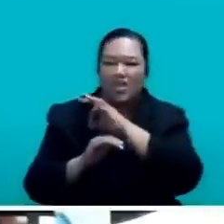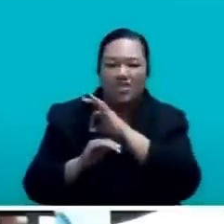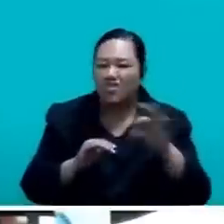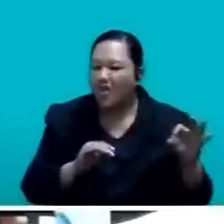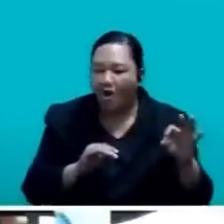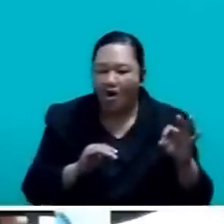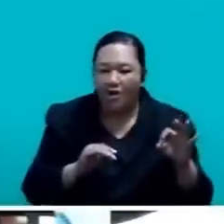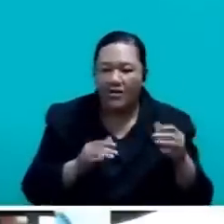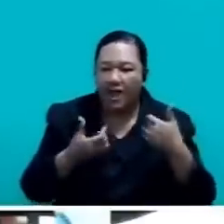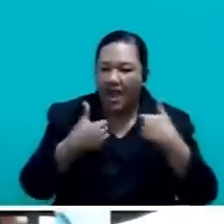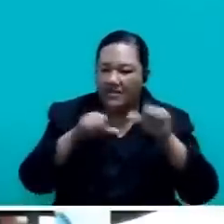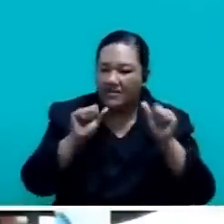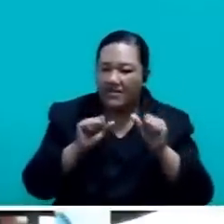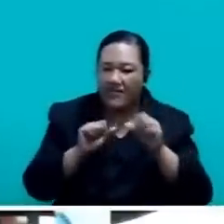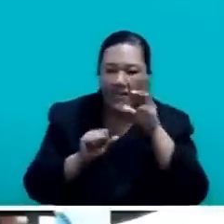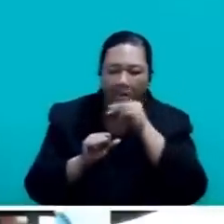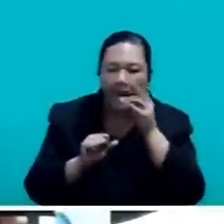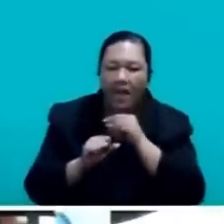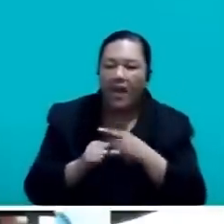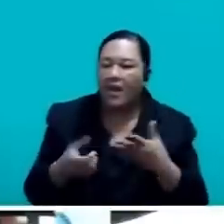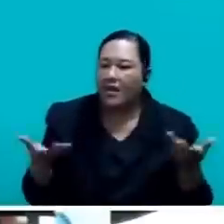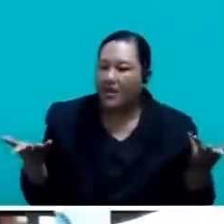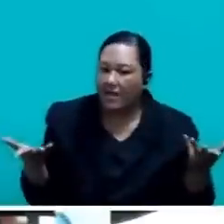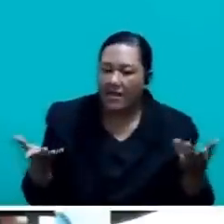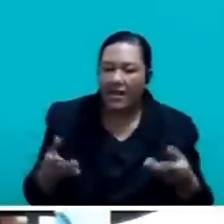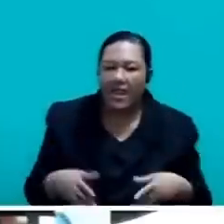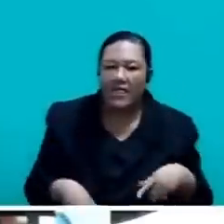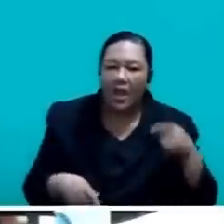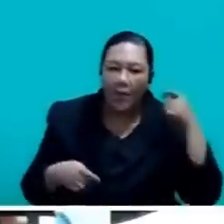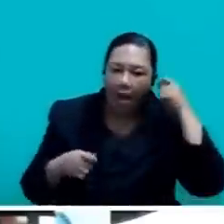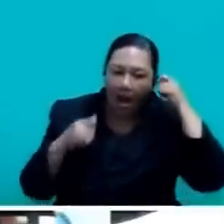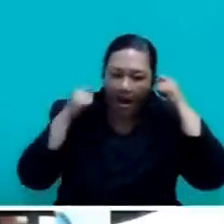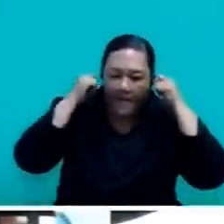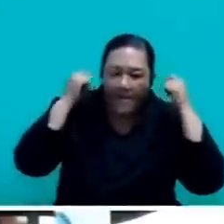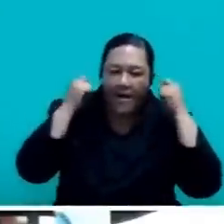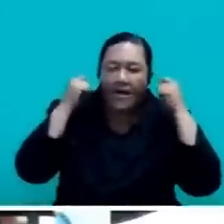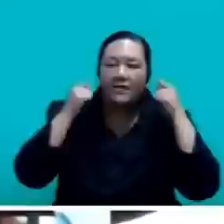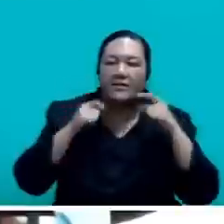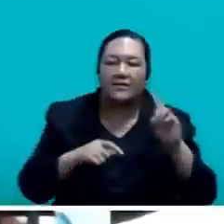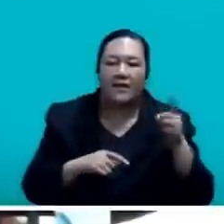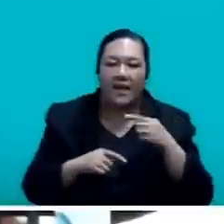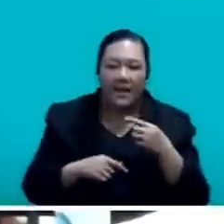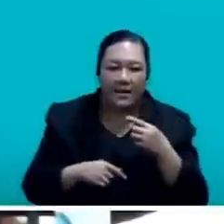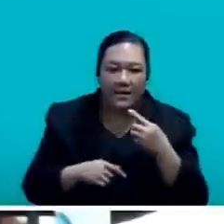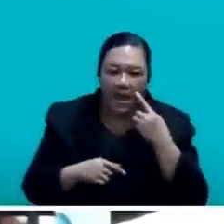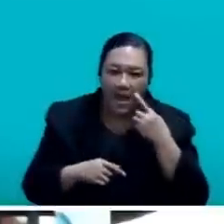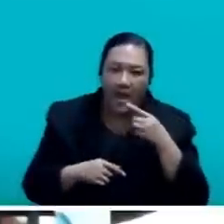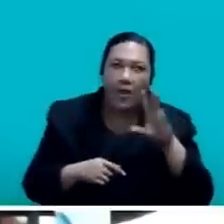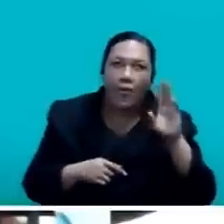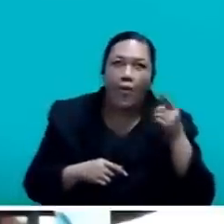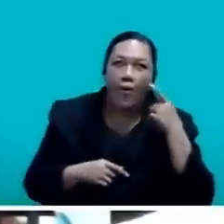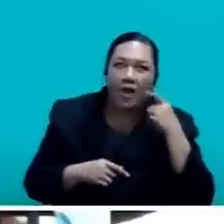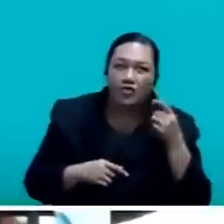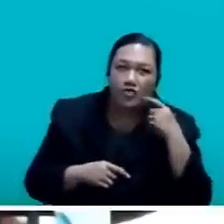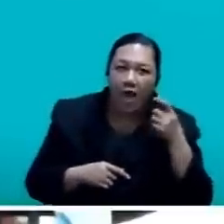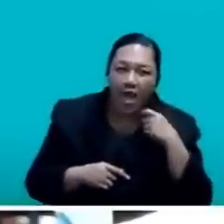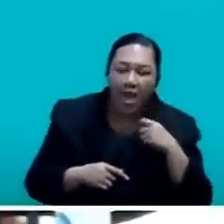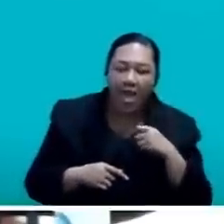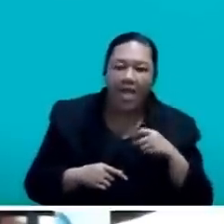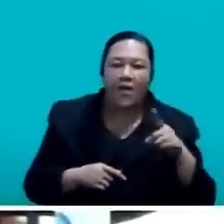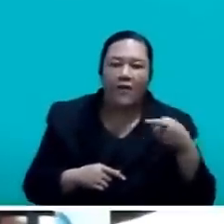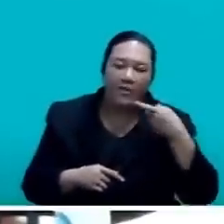over our eyes for all these years about what they wanted to do, Mr. Speaker, and at the same breath,